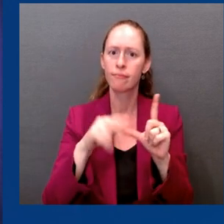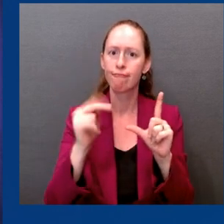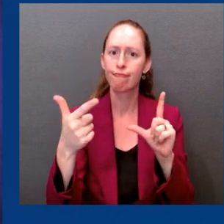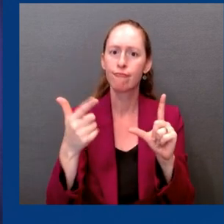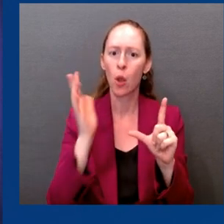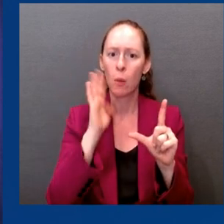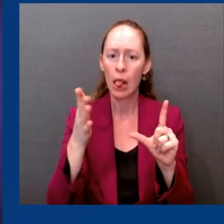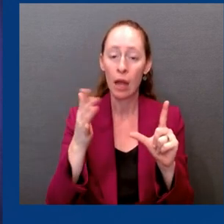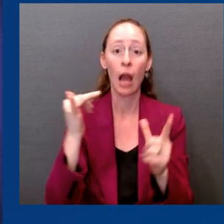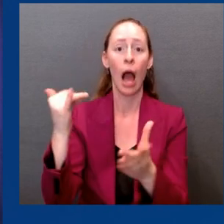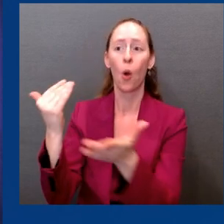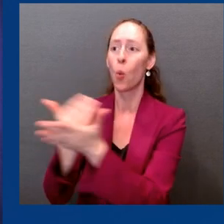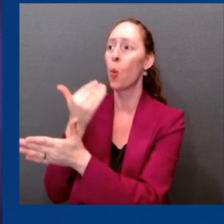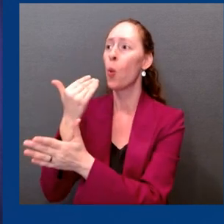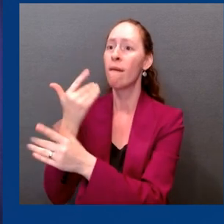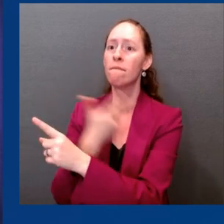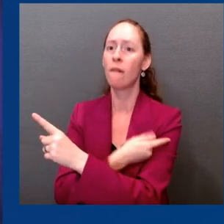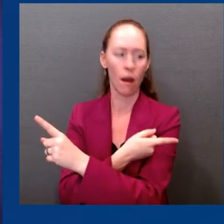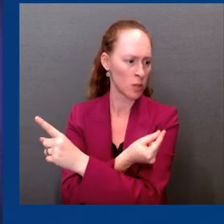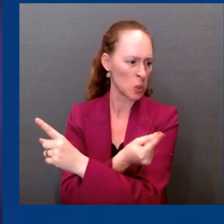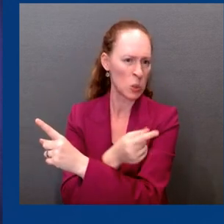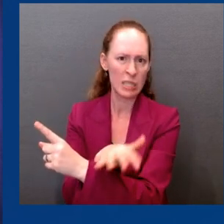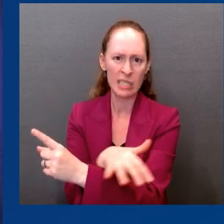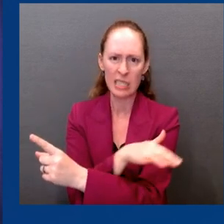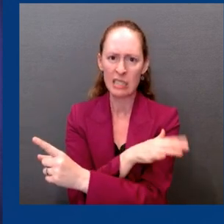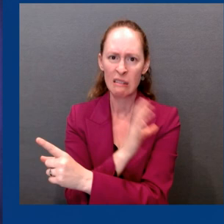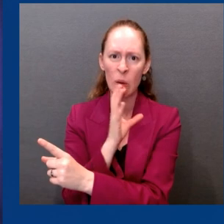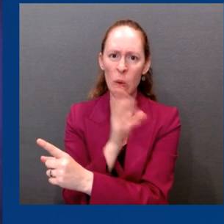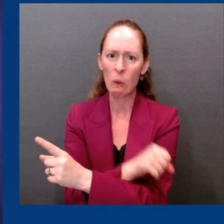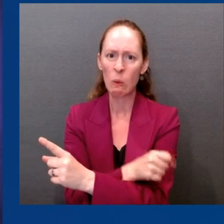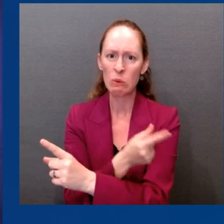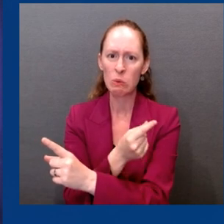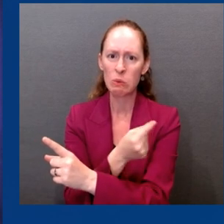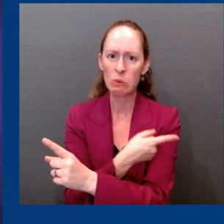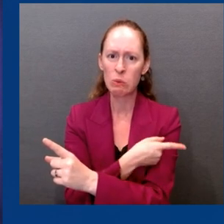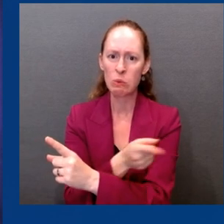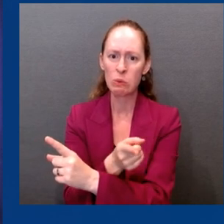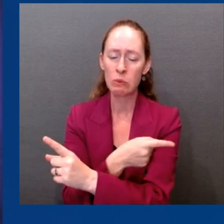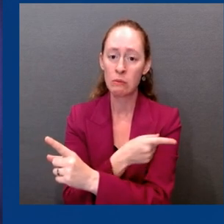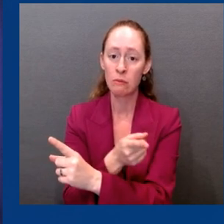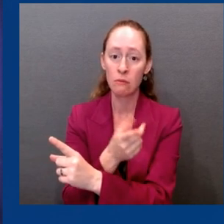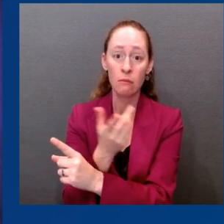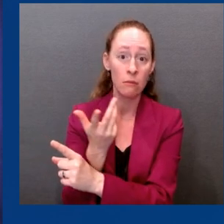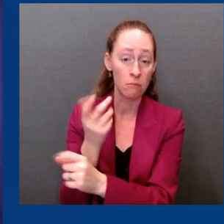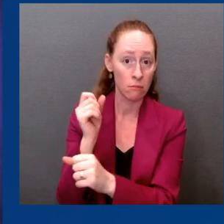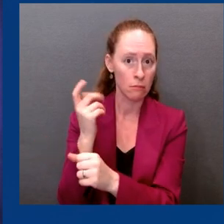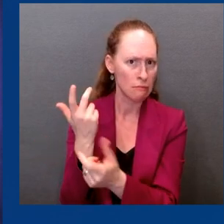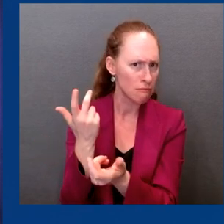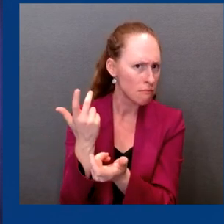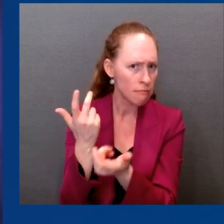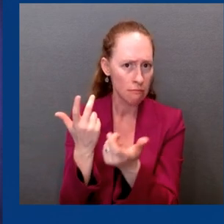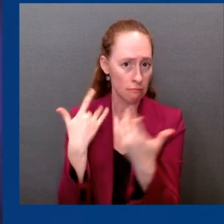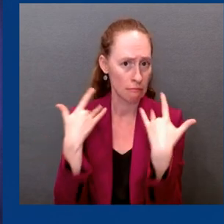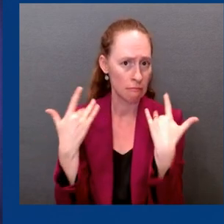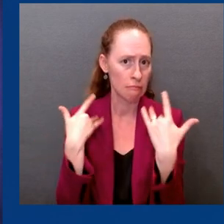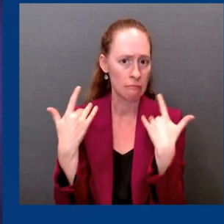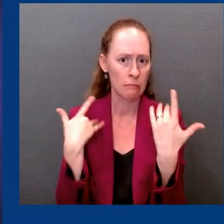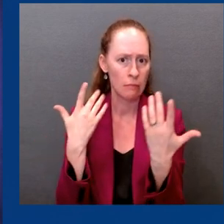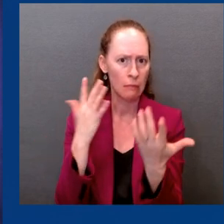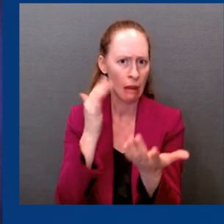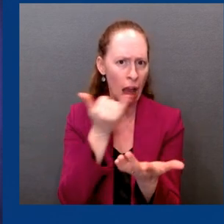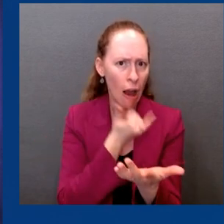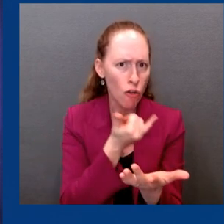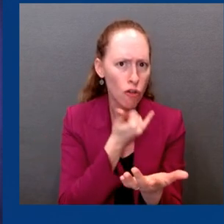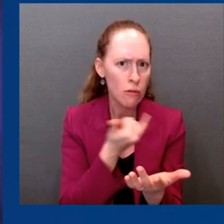some concern that this has probably led to some errors and is likely to lead to more with the new vaccines. Is there anything that federal